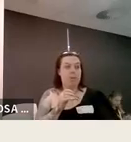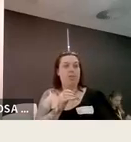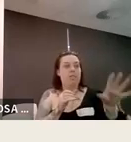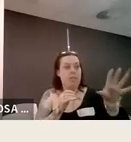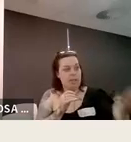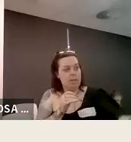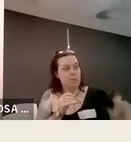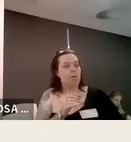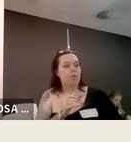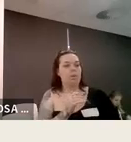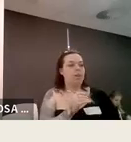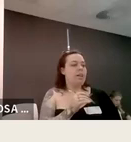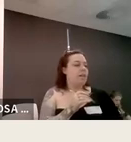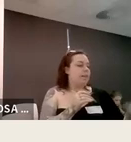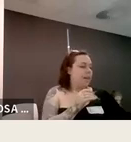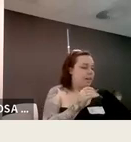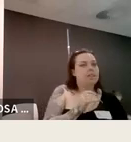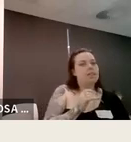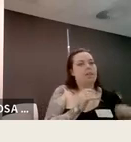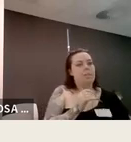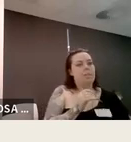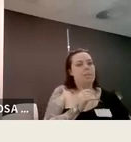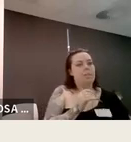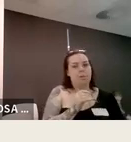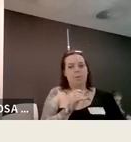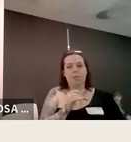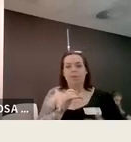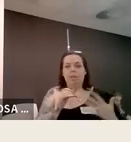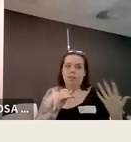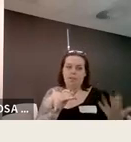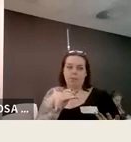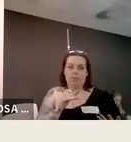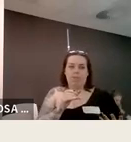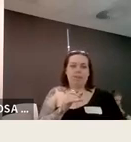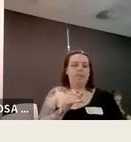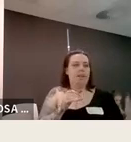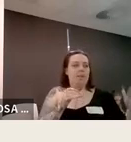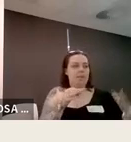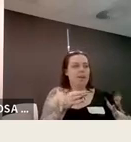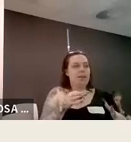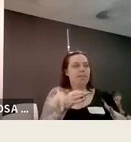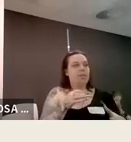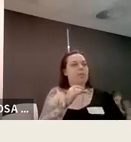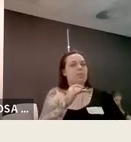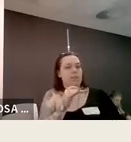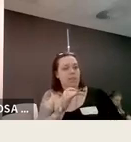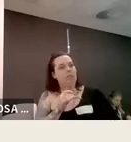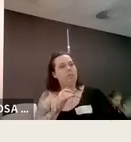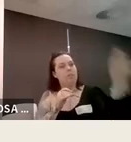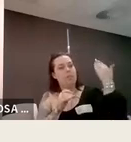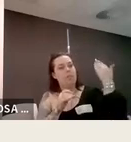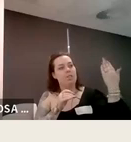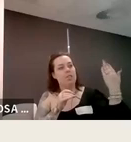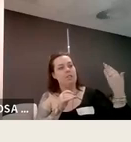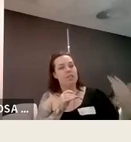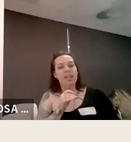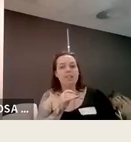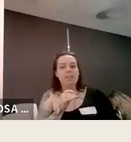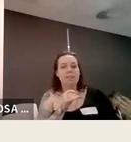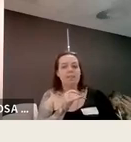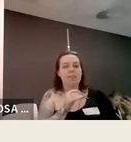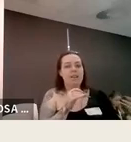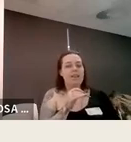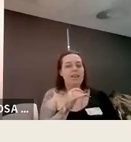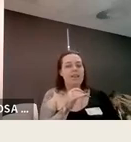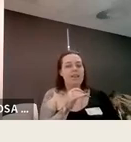of these buildings need to be worked on the elevators need to be more accessible that sort of thing and we finalize it all to send it off to the